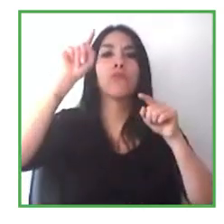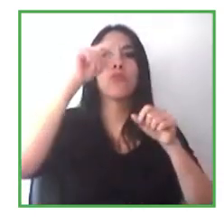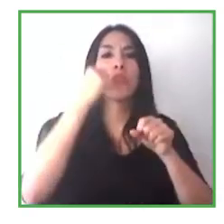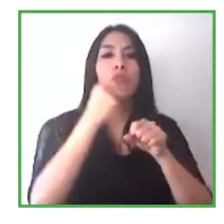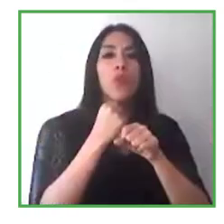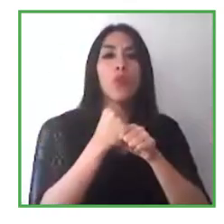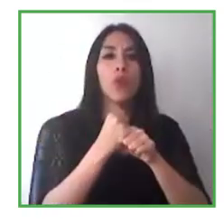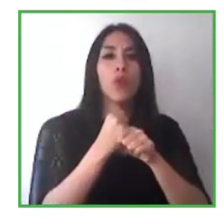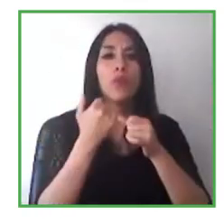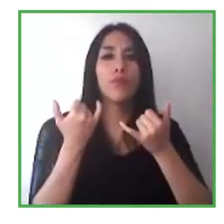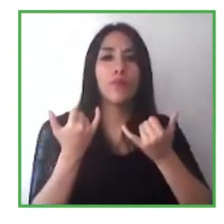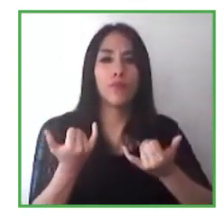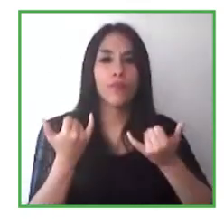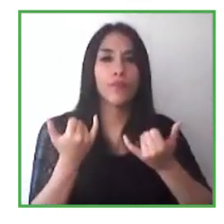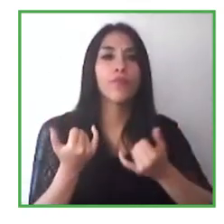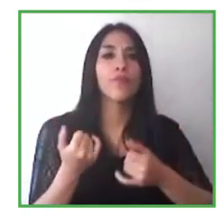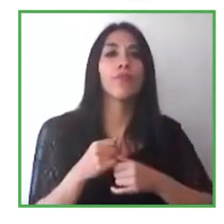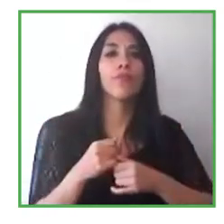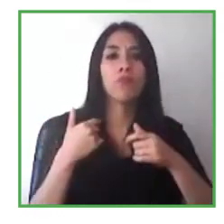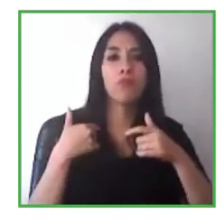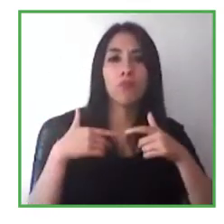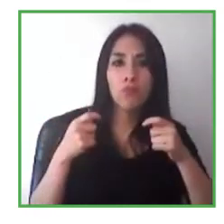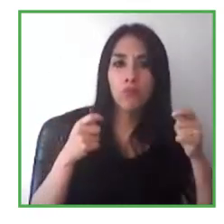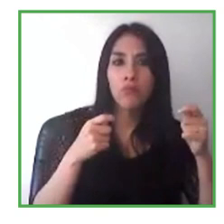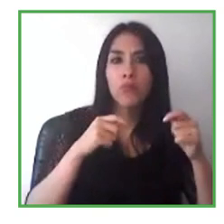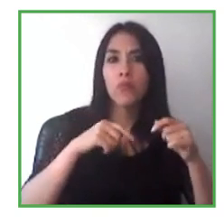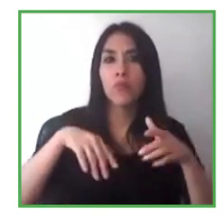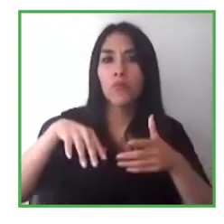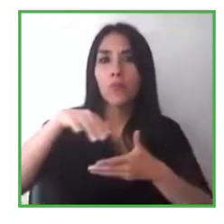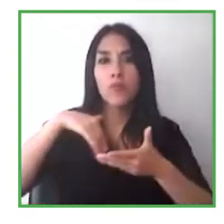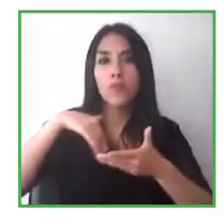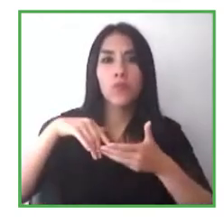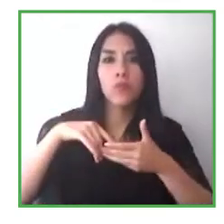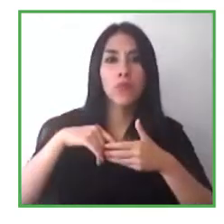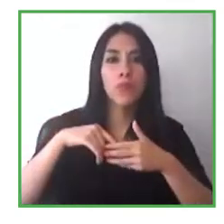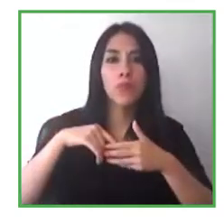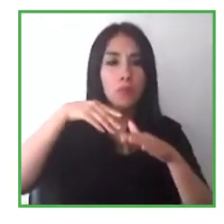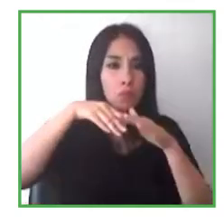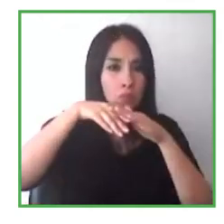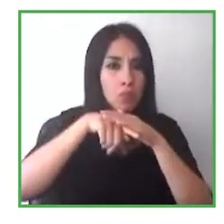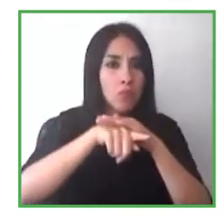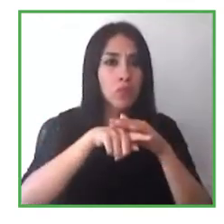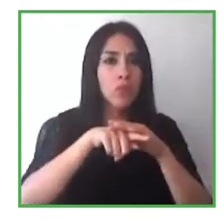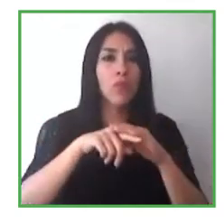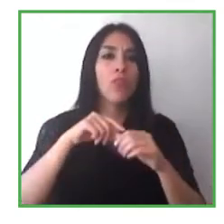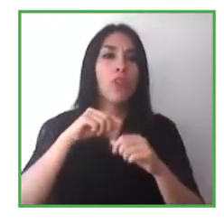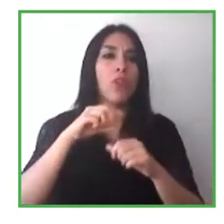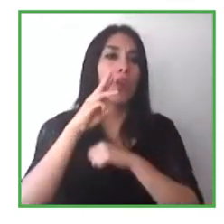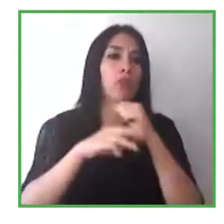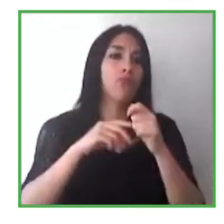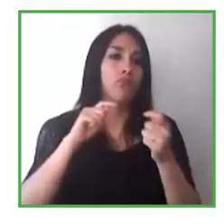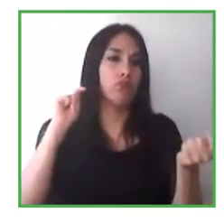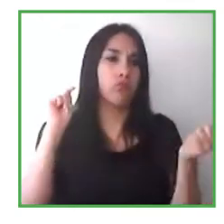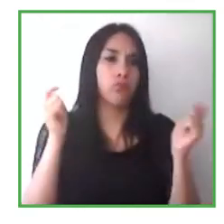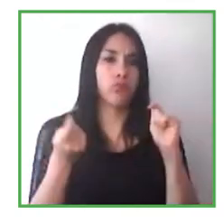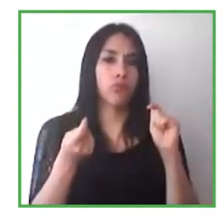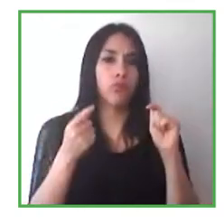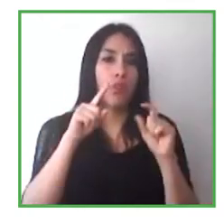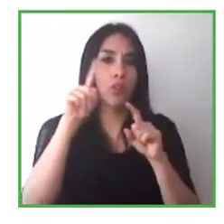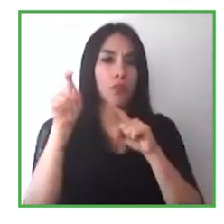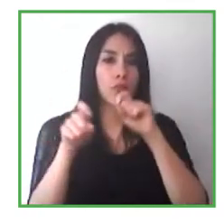in order to do that, we've got to ask our employees, what is it that you need? What is it that you want to see in a physical environment?